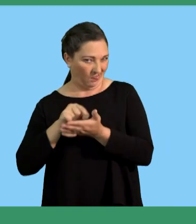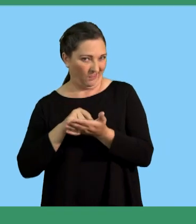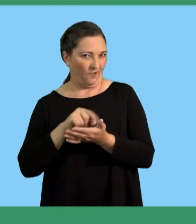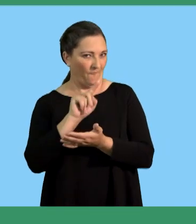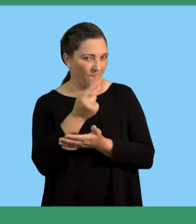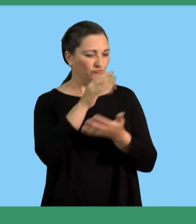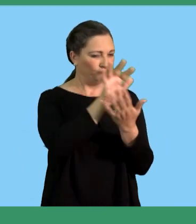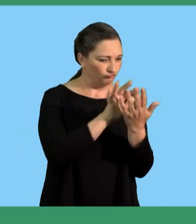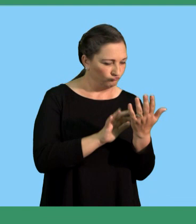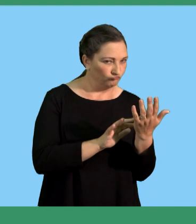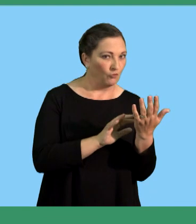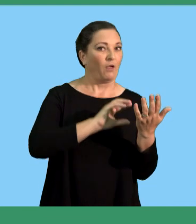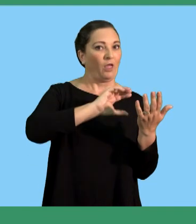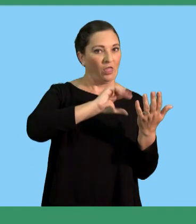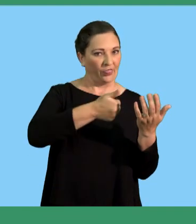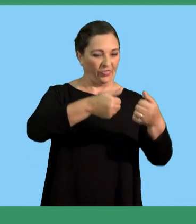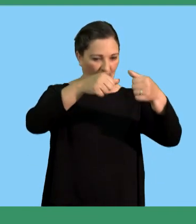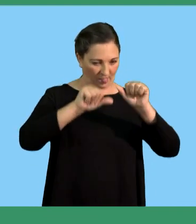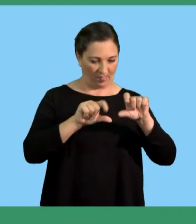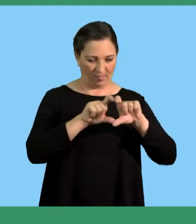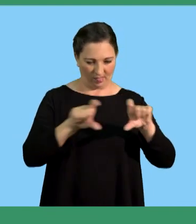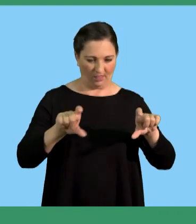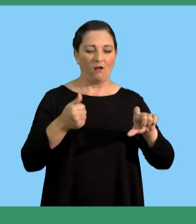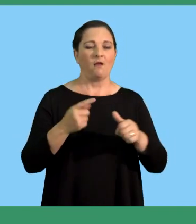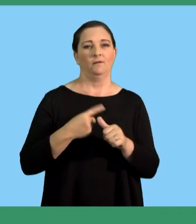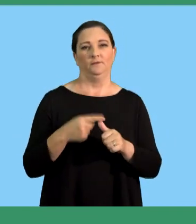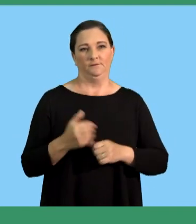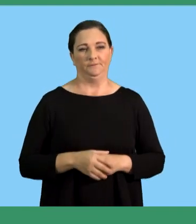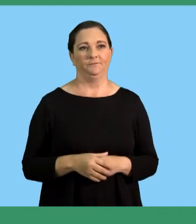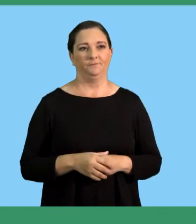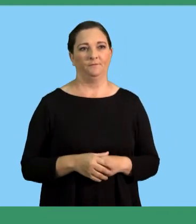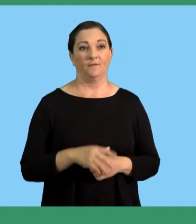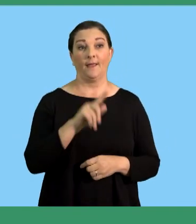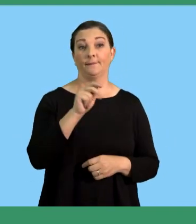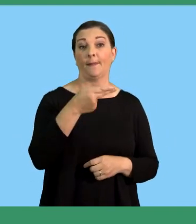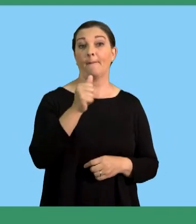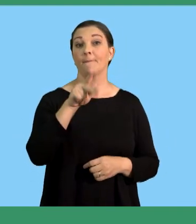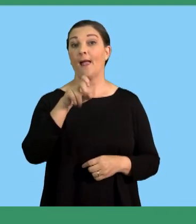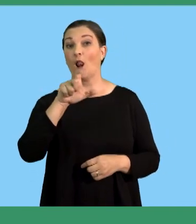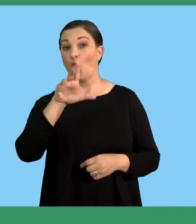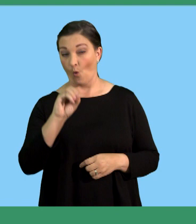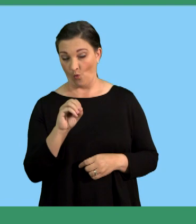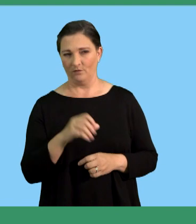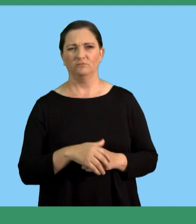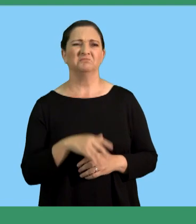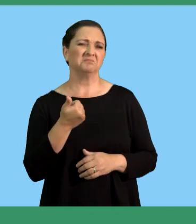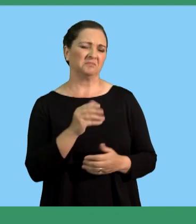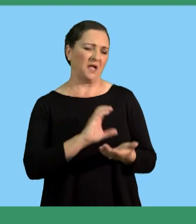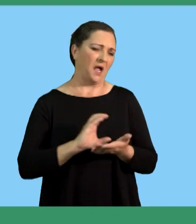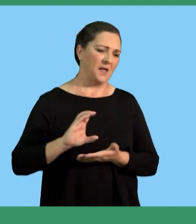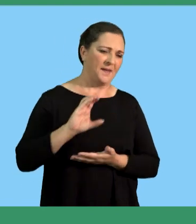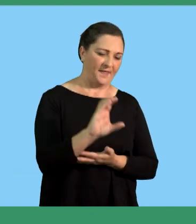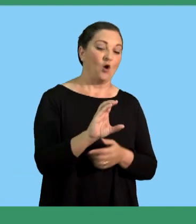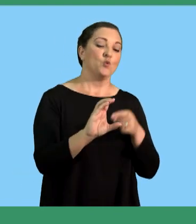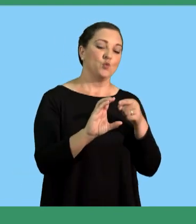us to calculate. So we have to read the scenario below and answer questions that follow. Now, we have TAPELO.